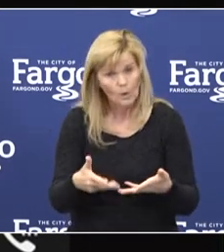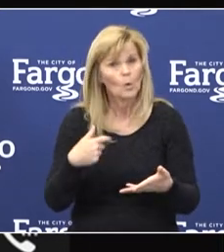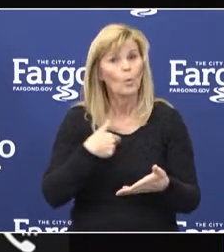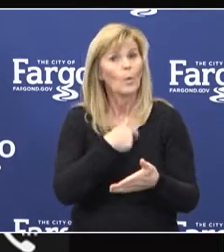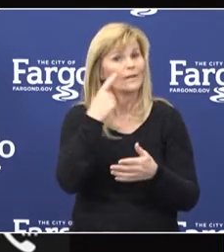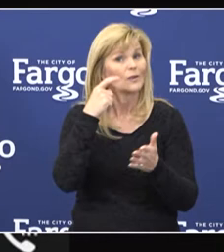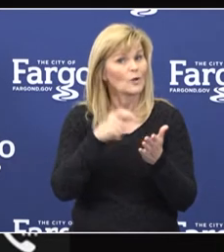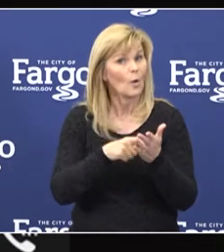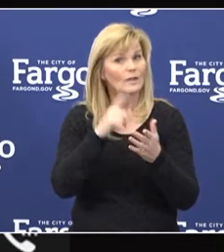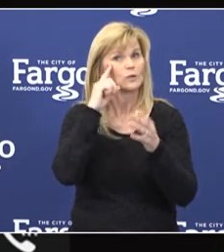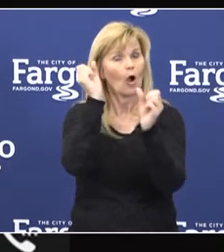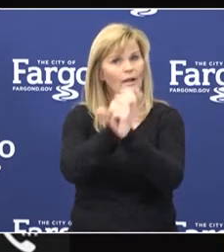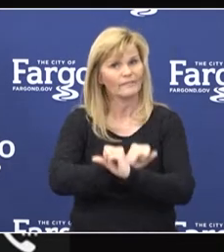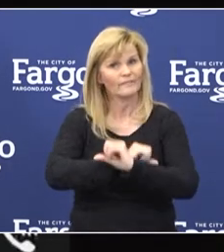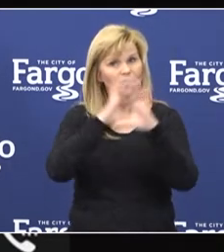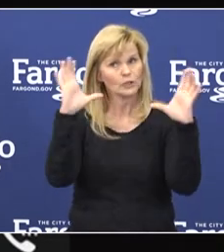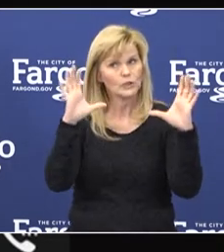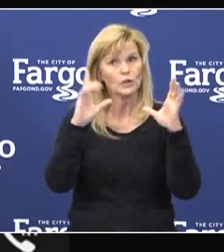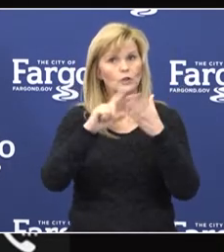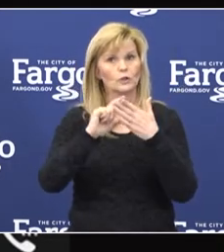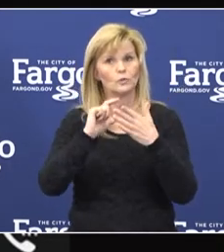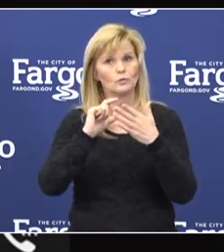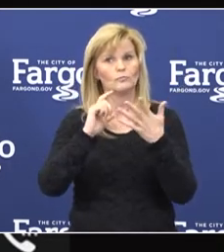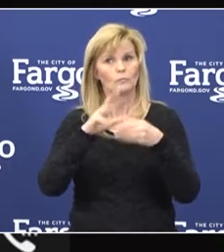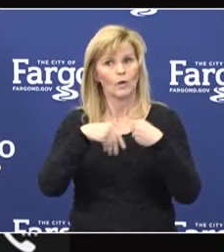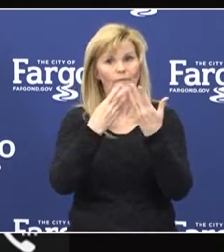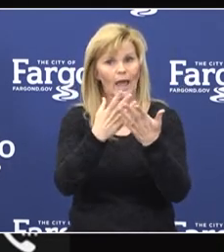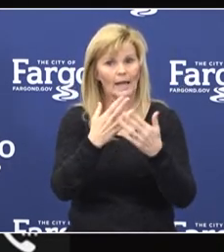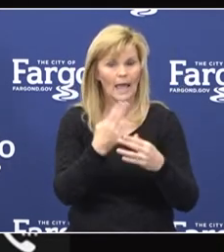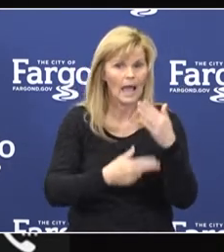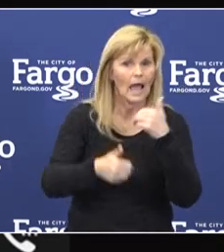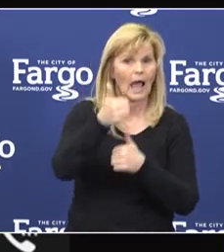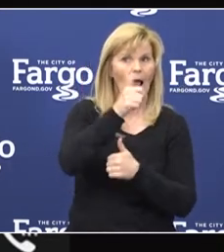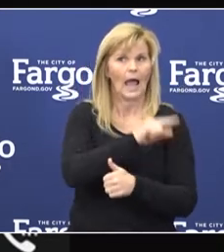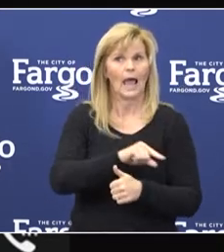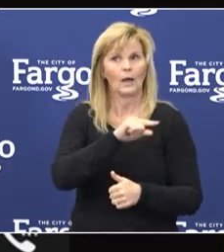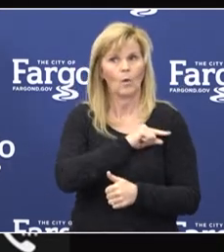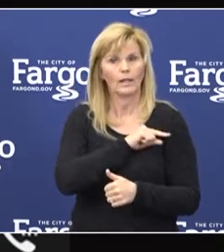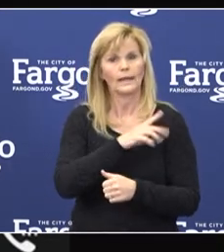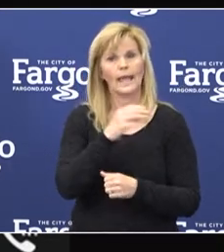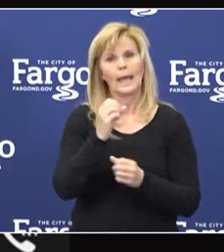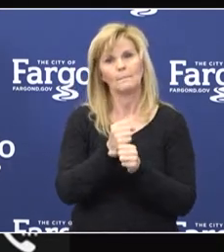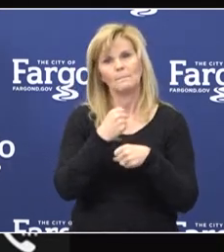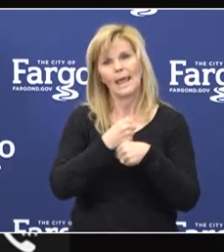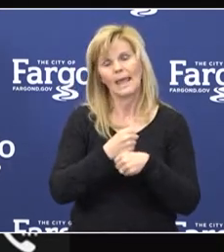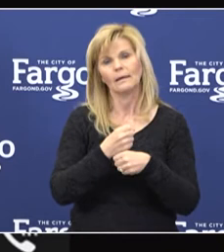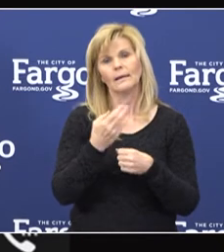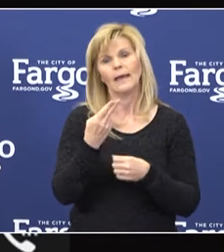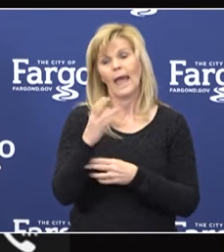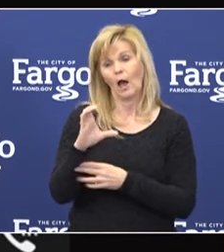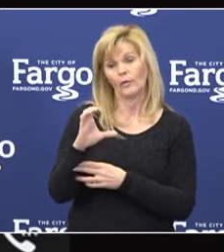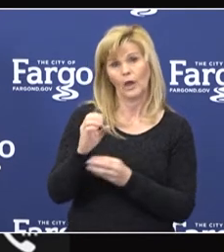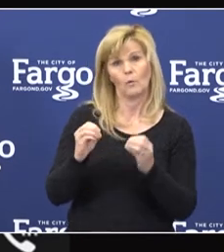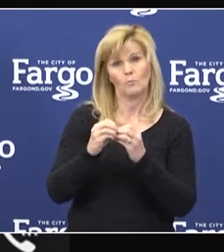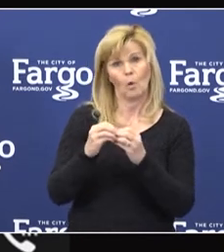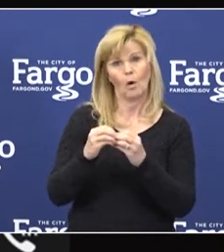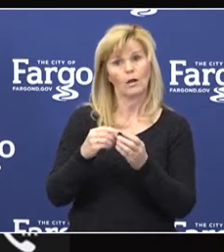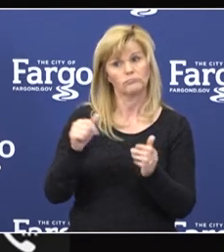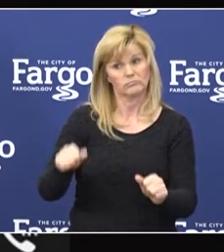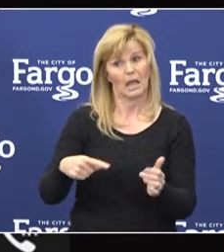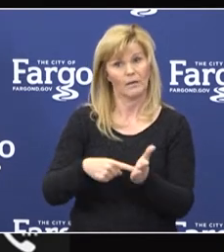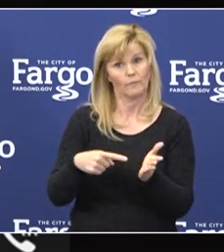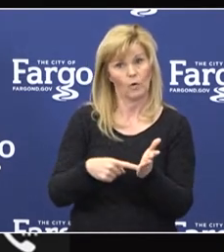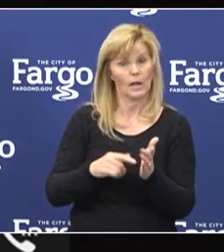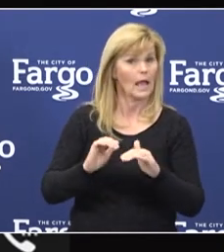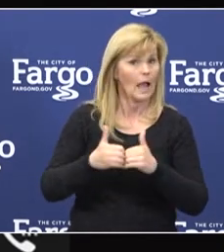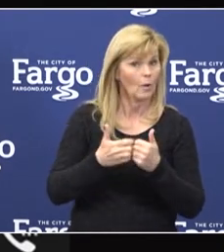vision to provide health care that is convenient of high quality and helps make health care more affordable. One of the ways to do this